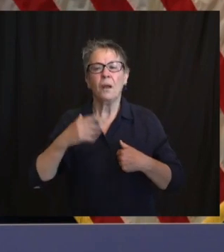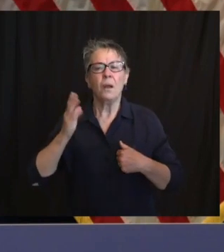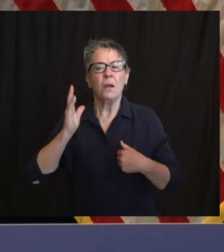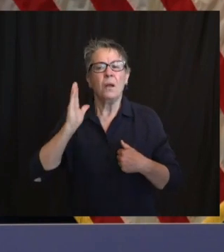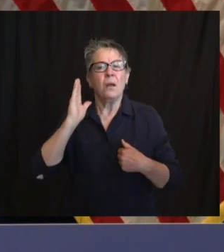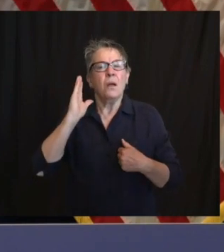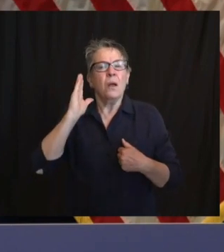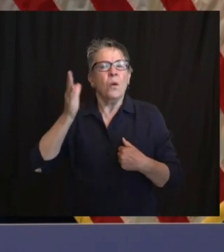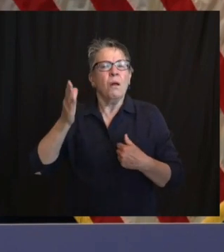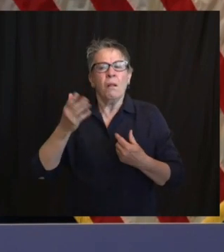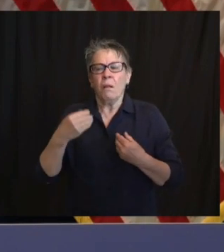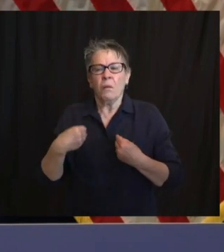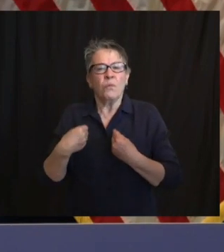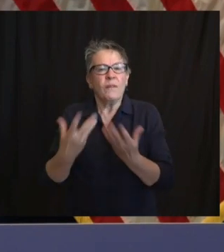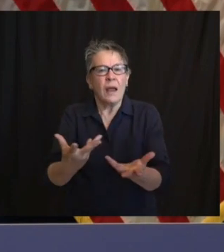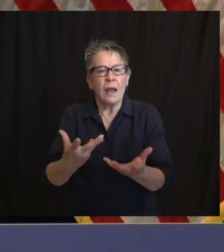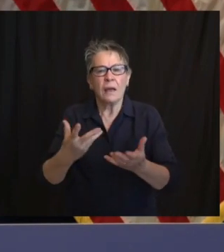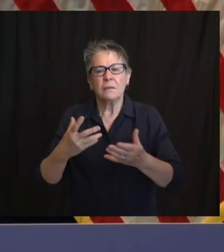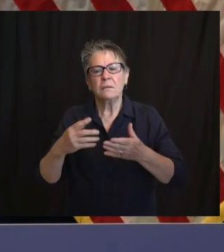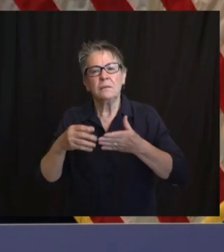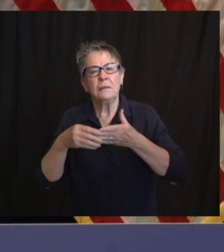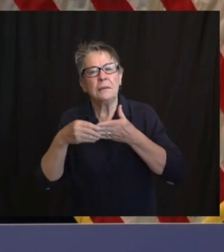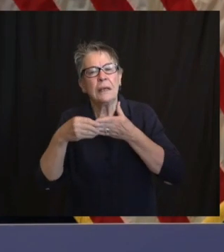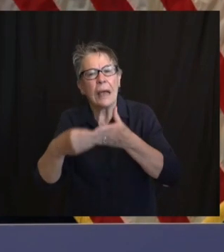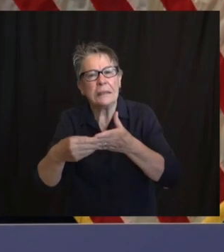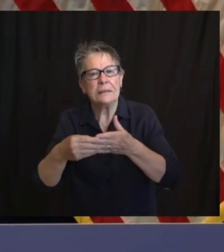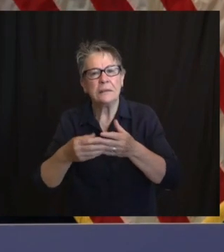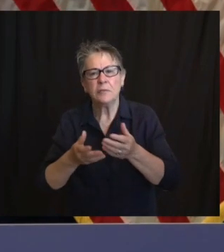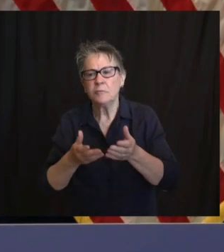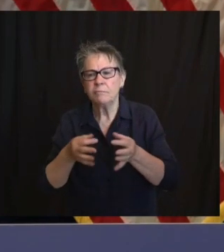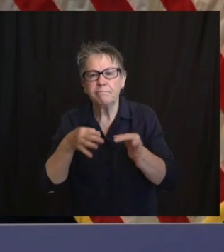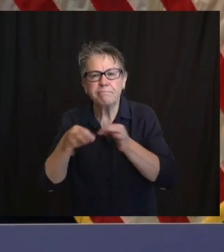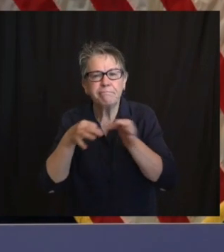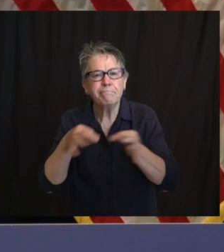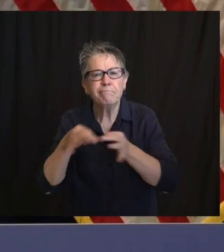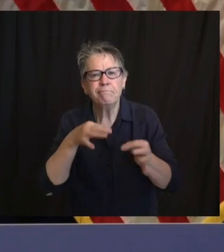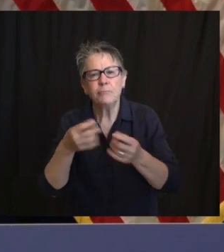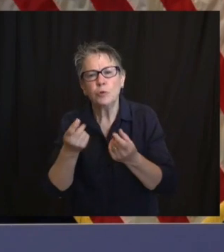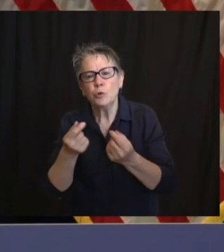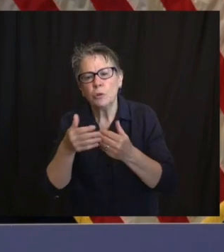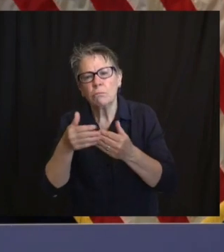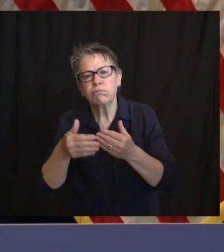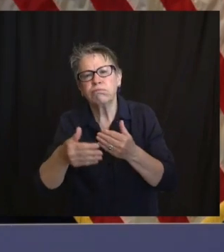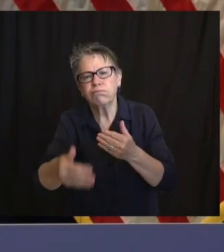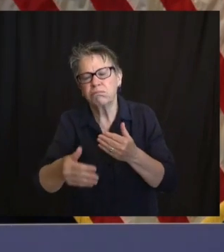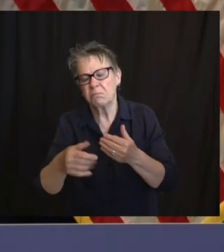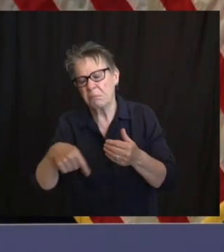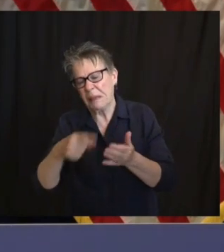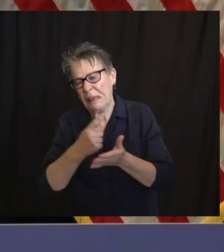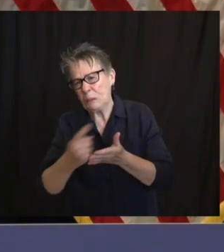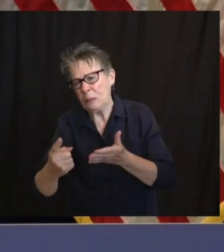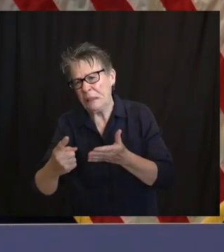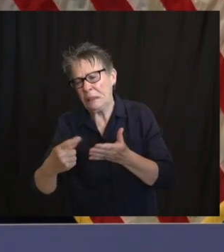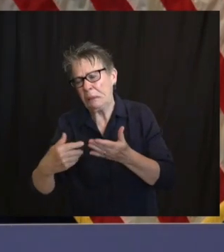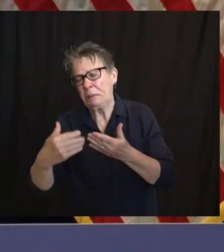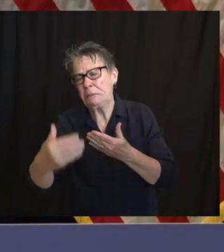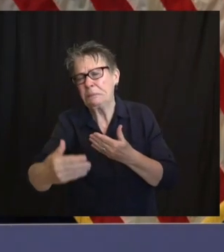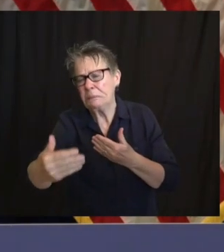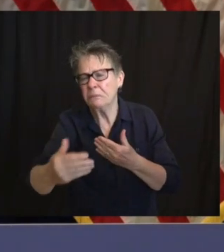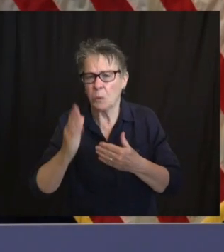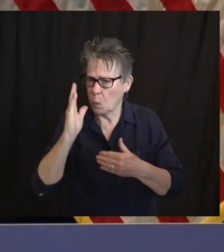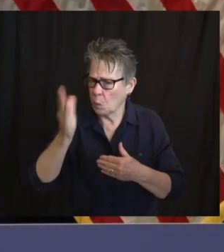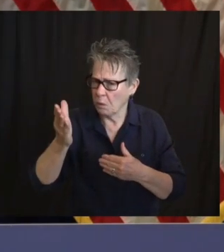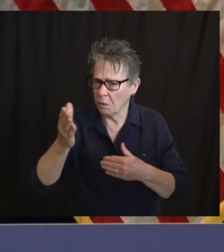in this week, so bear with us, and when we have that guidance, we'll probably speak to it, I would guess, Judy, not just post it, but we'll speak to it, at least the